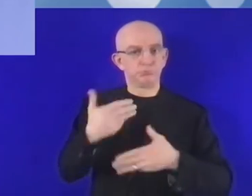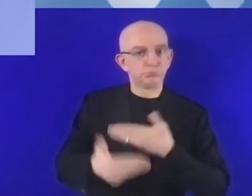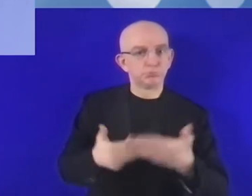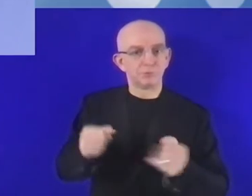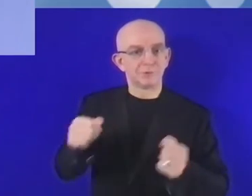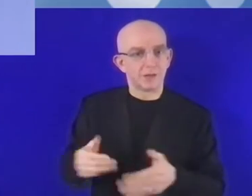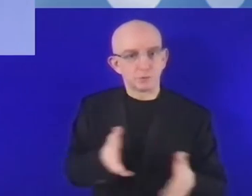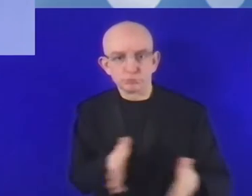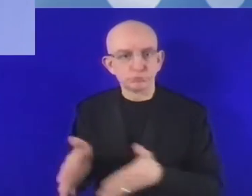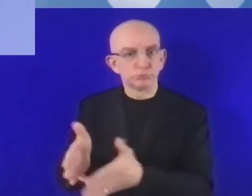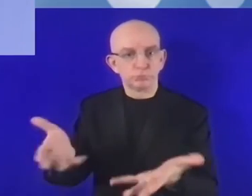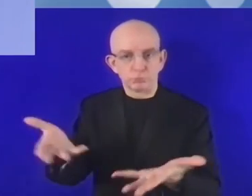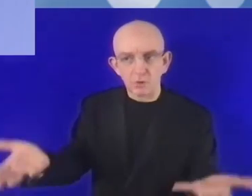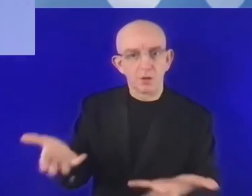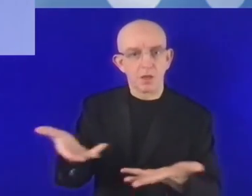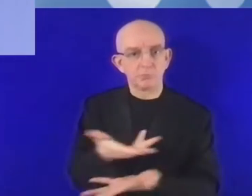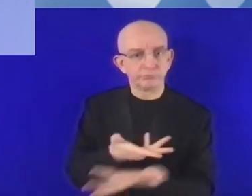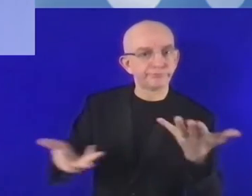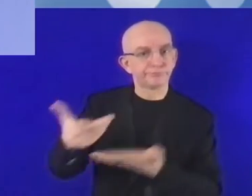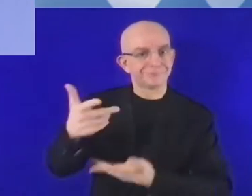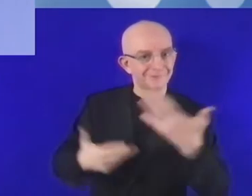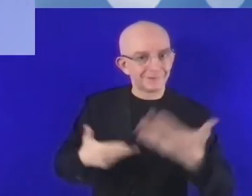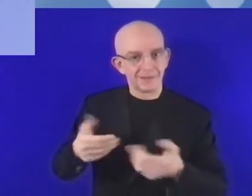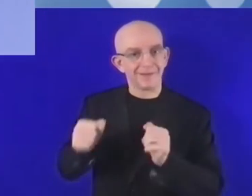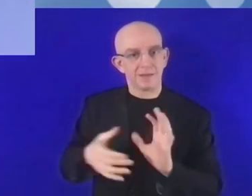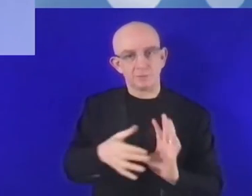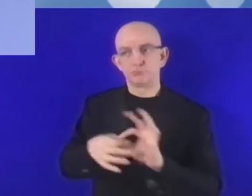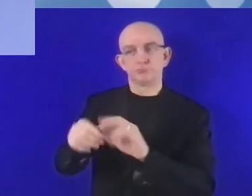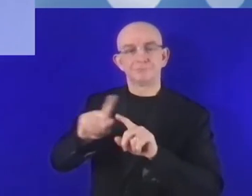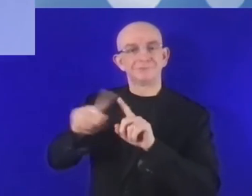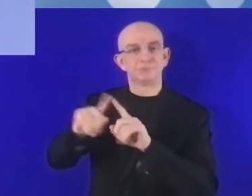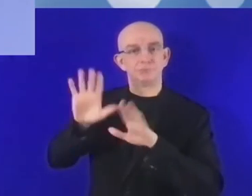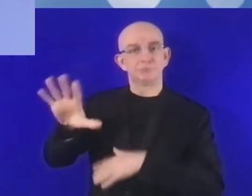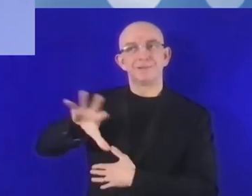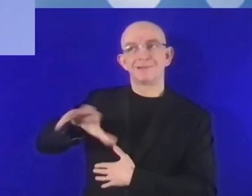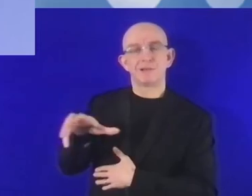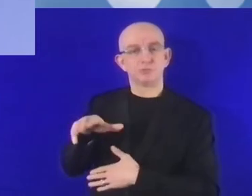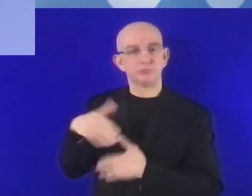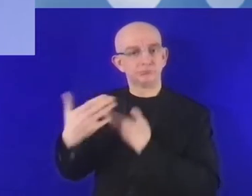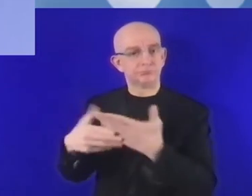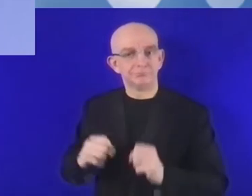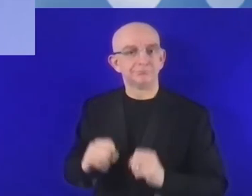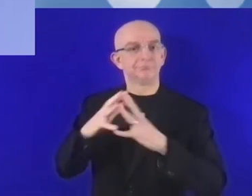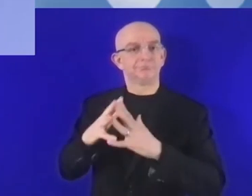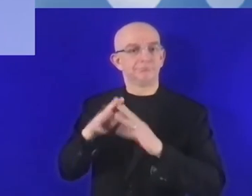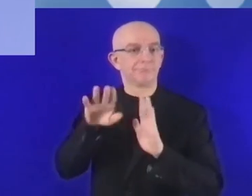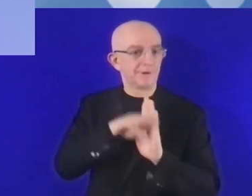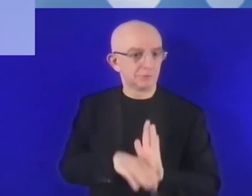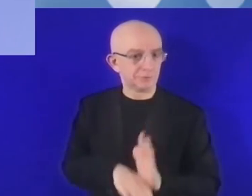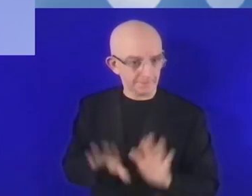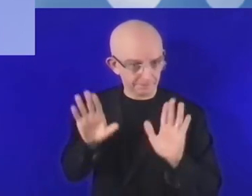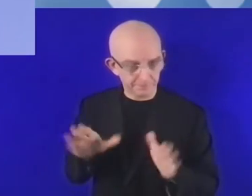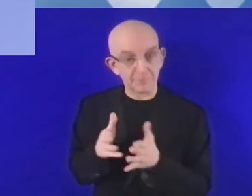our data open to those who have an idea, creative ideas, and who can access it